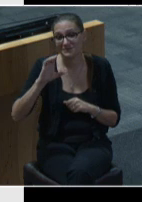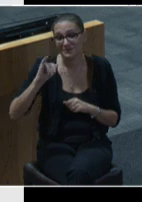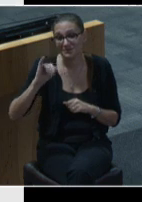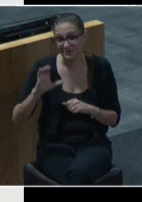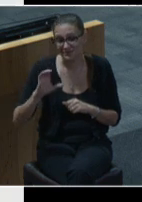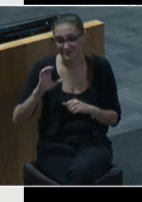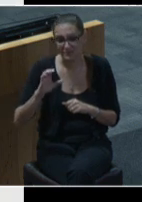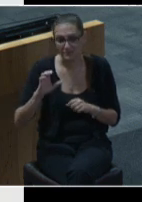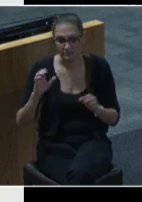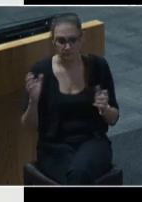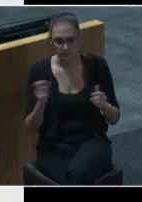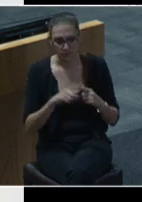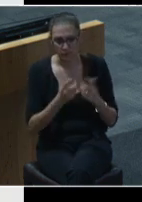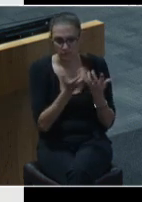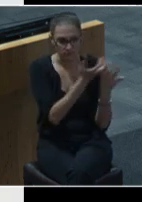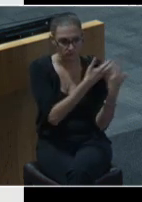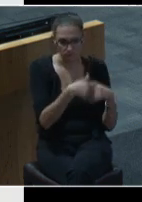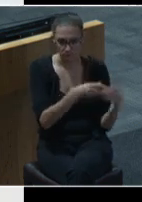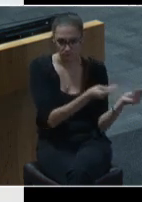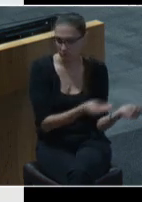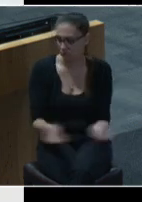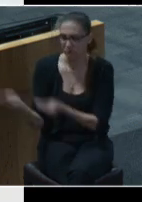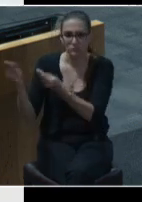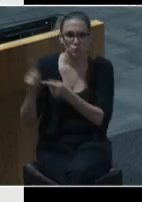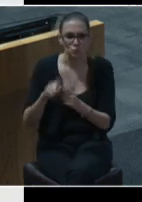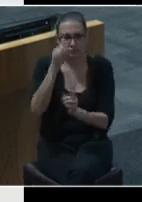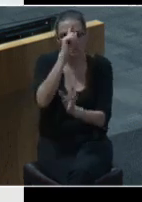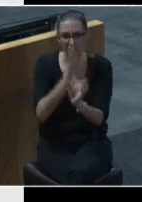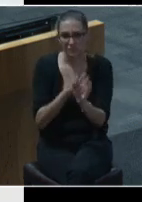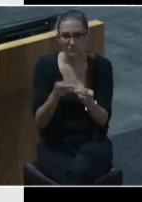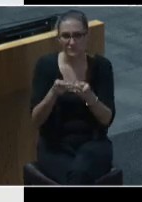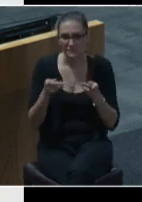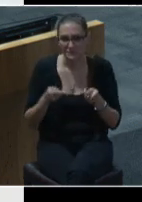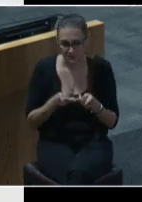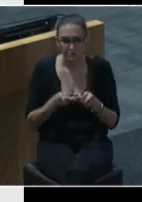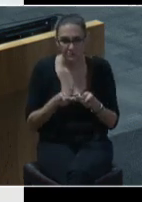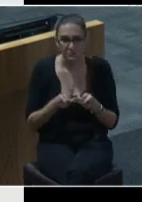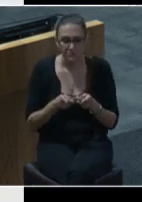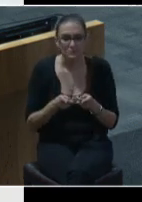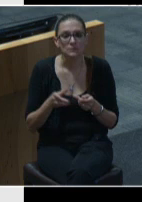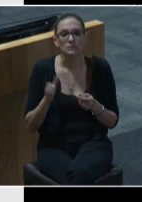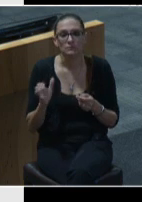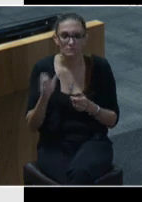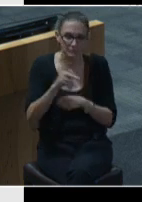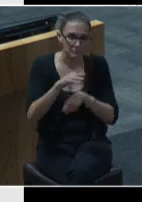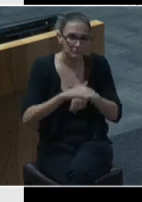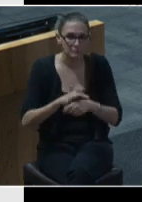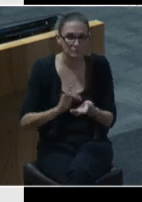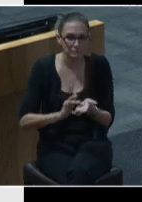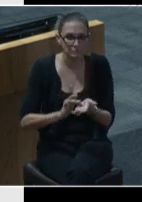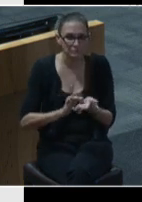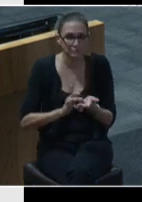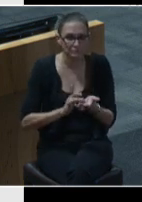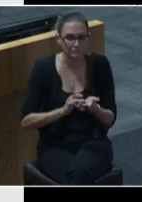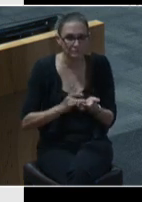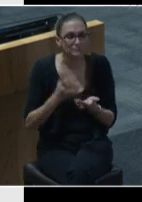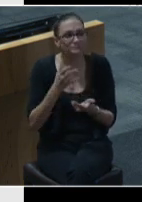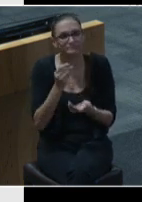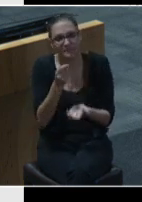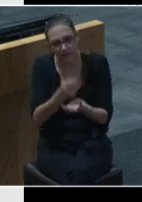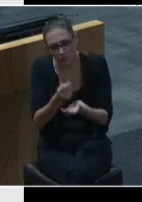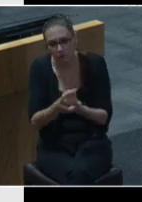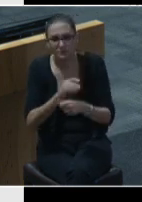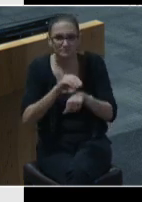navigate the person over to a psychiatric facility where he'll get back on his medication and he'll get the therapy and